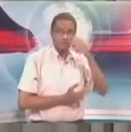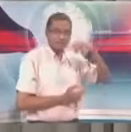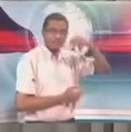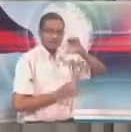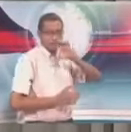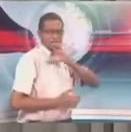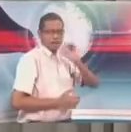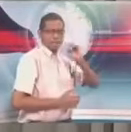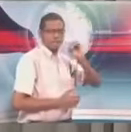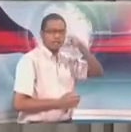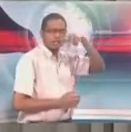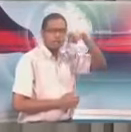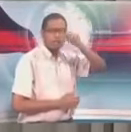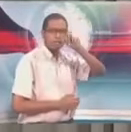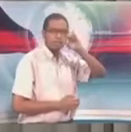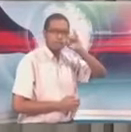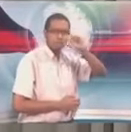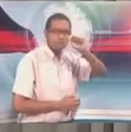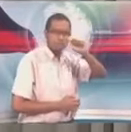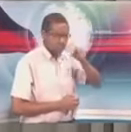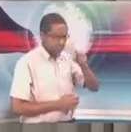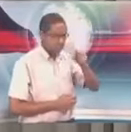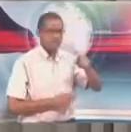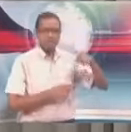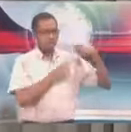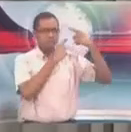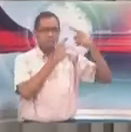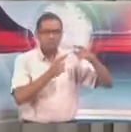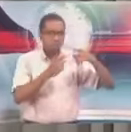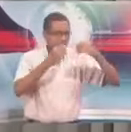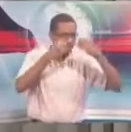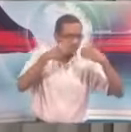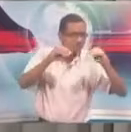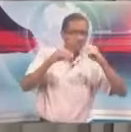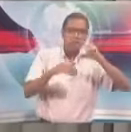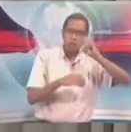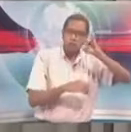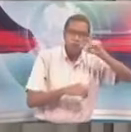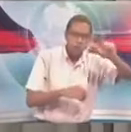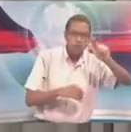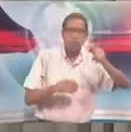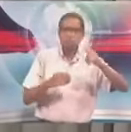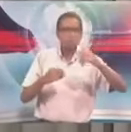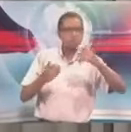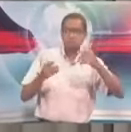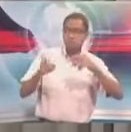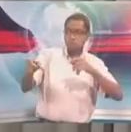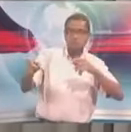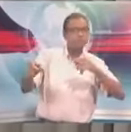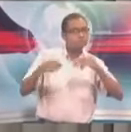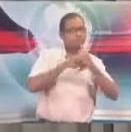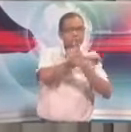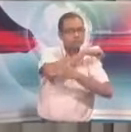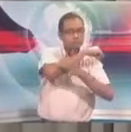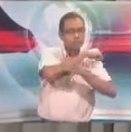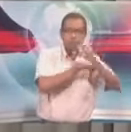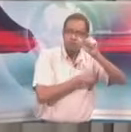including to Aruba. There is an important condition and clause that was in that contract. And that condition and clause